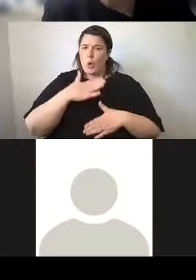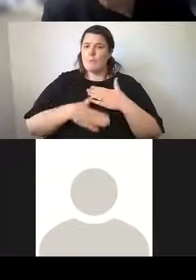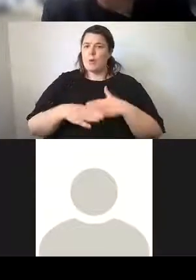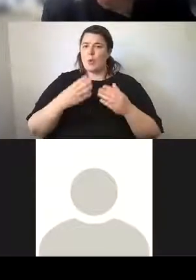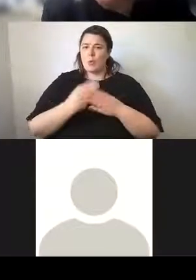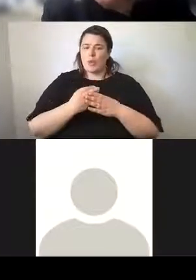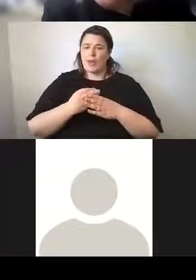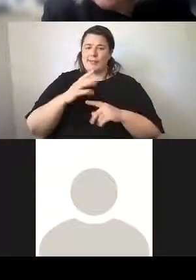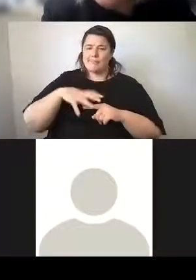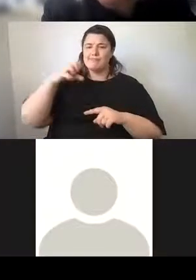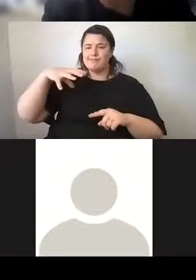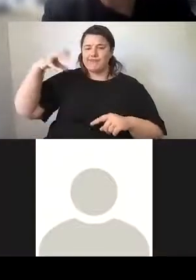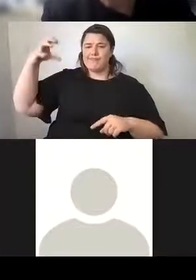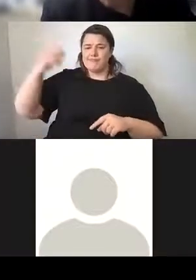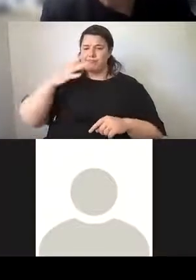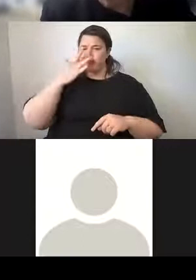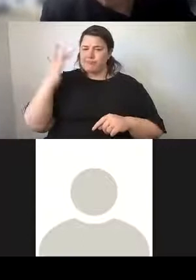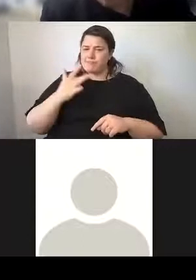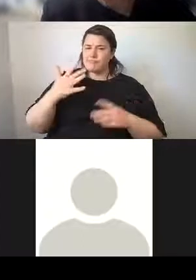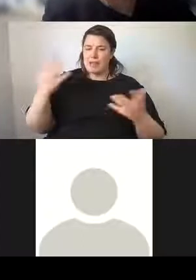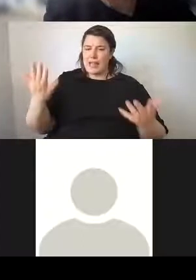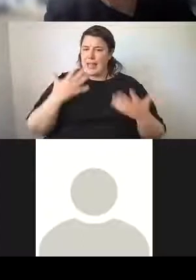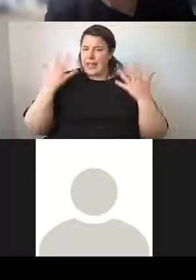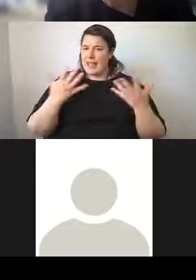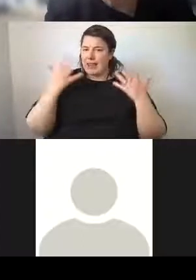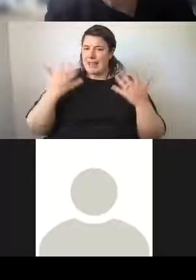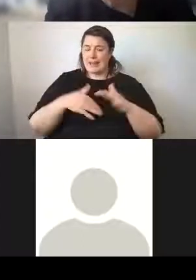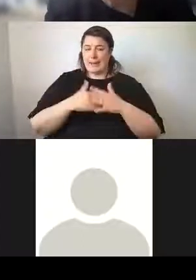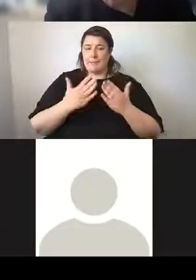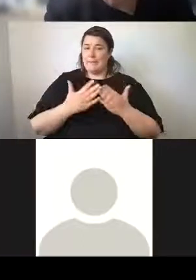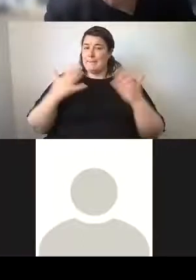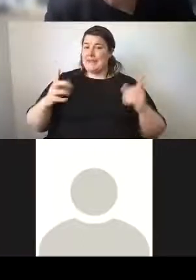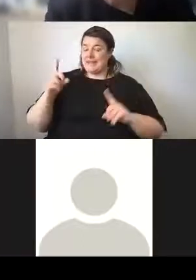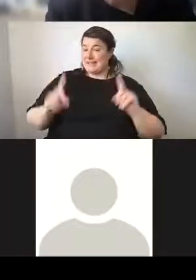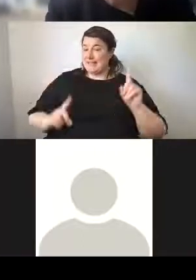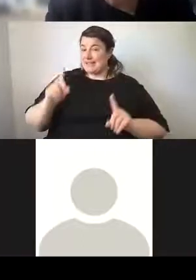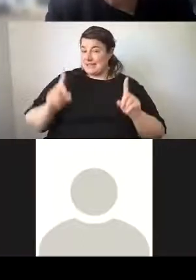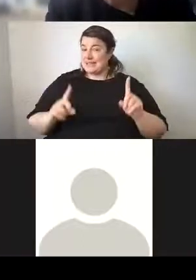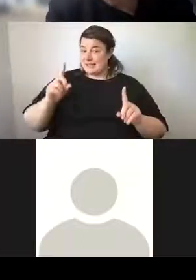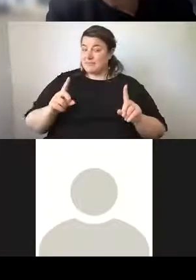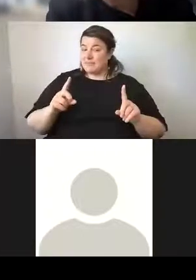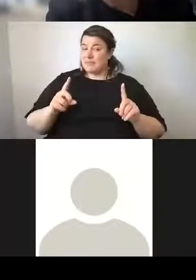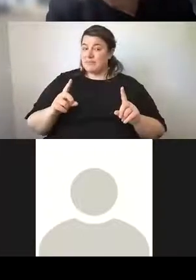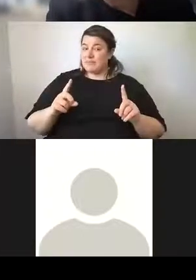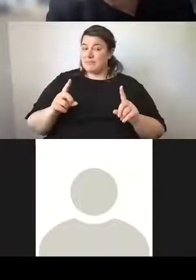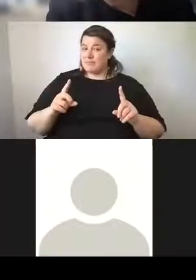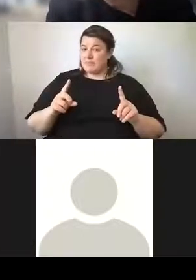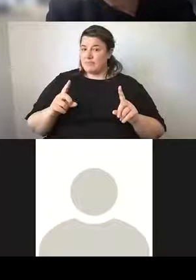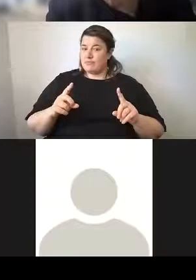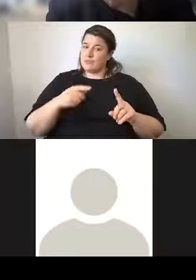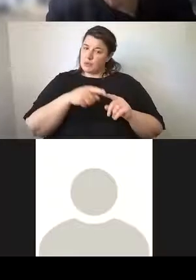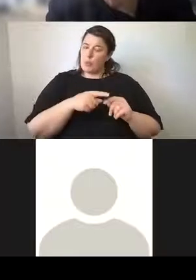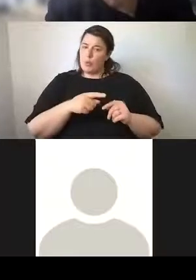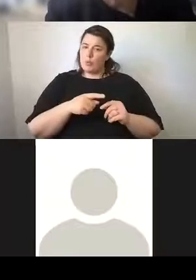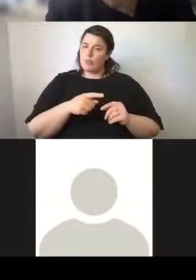polluted air in large cities. And so they were a favourite